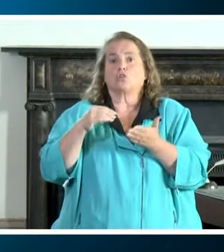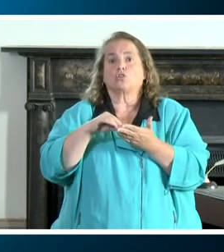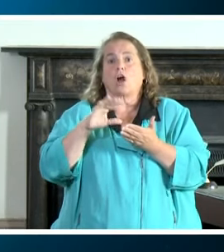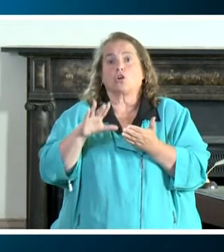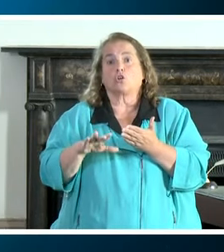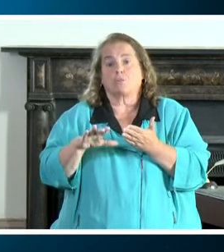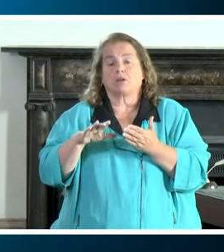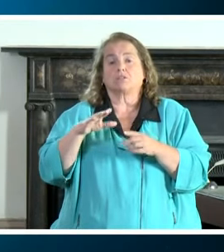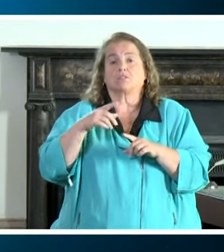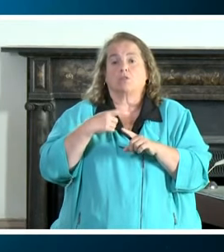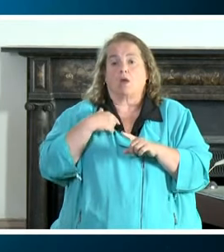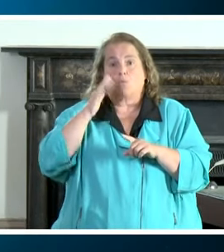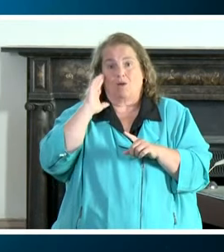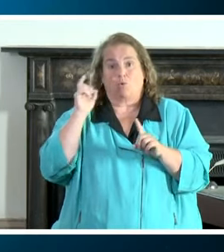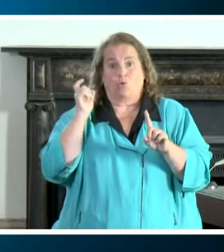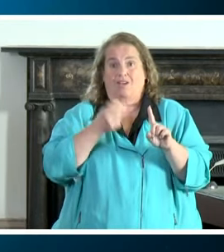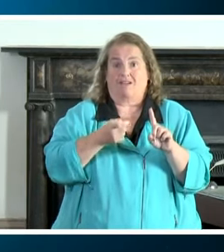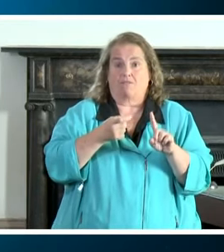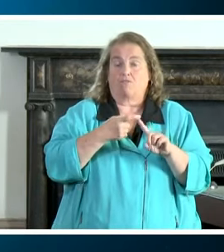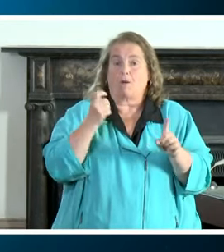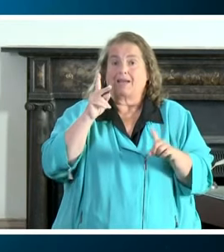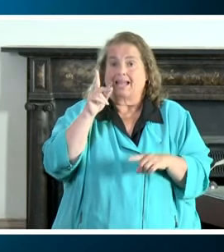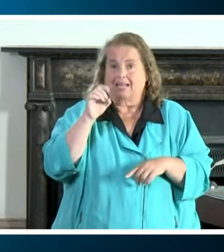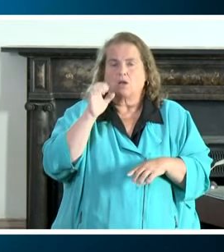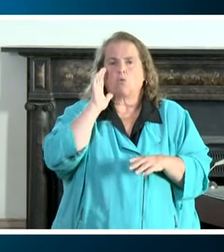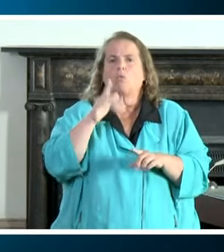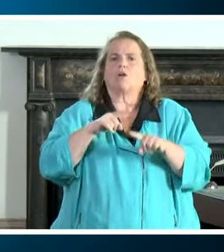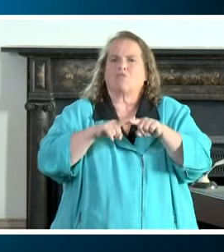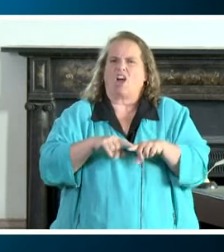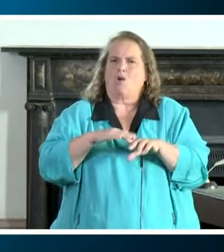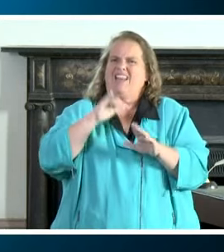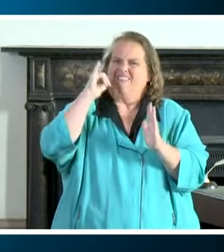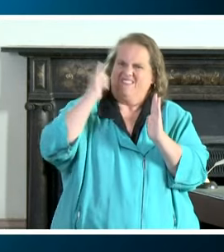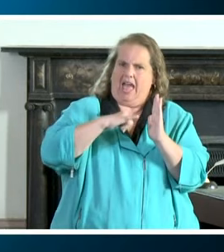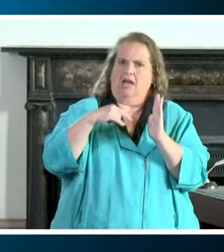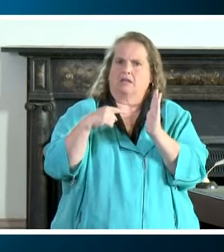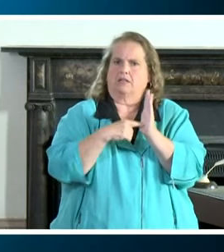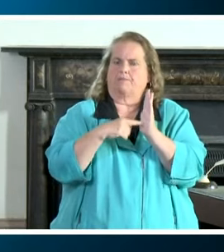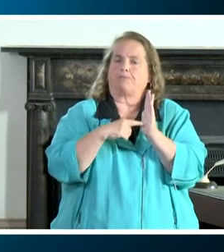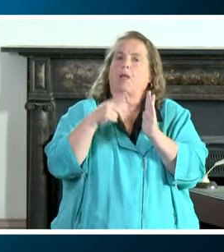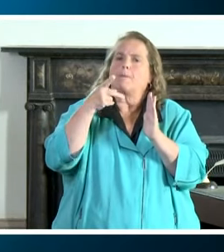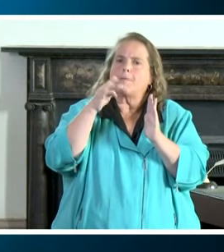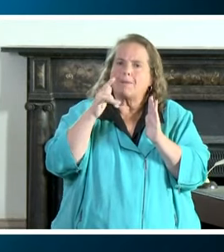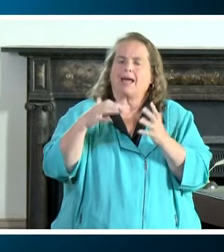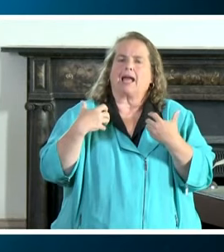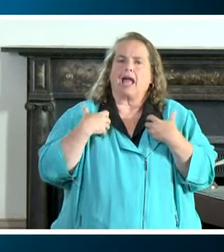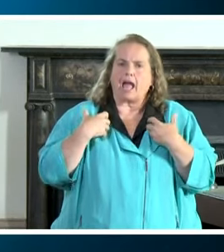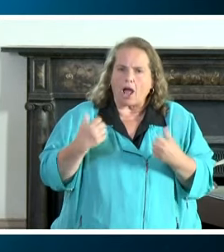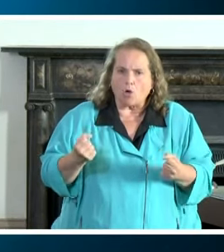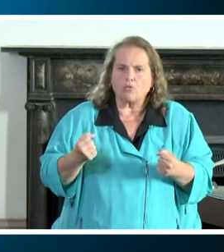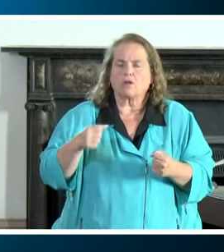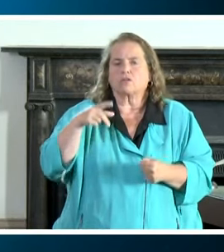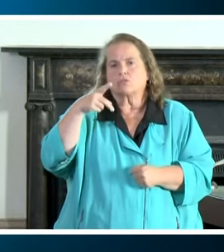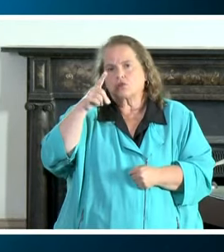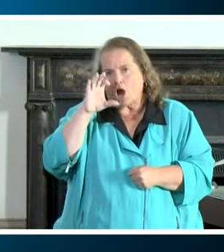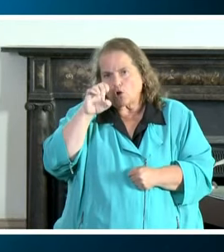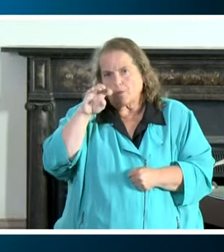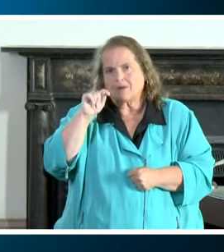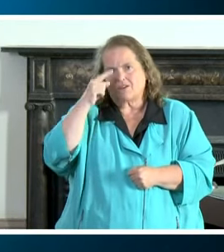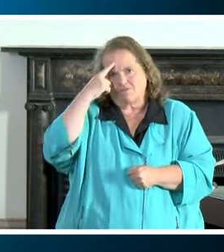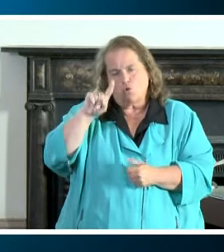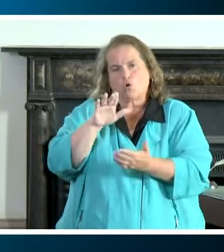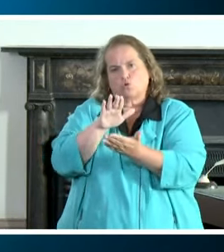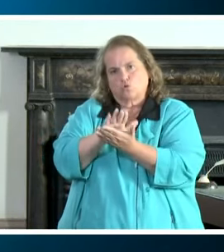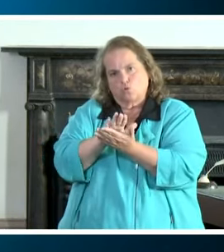rely on the guidance in this document this is a public health crisis and this is the major public health document with the